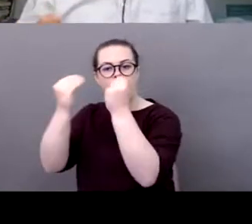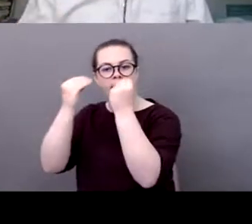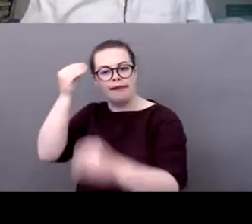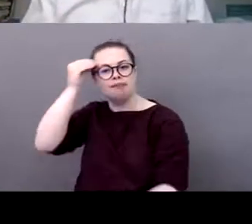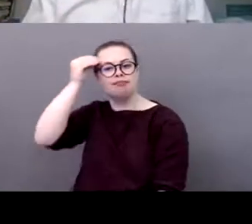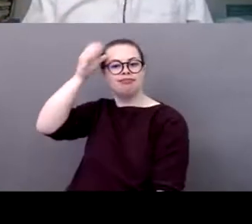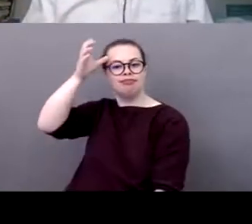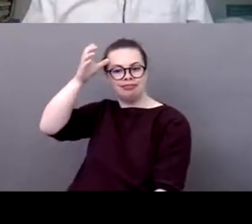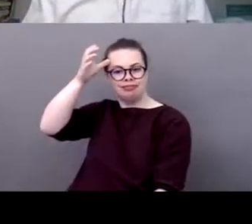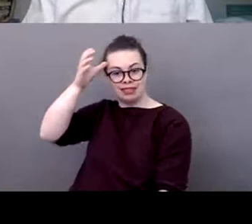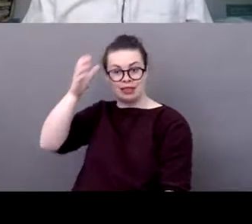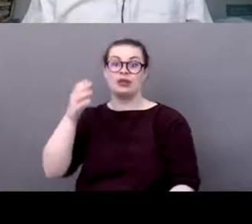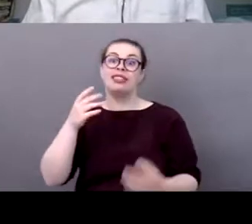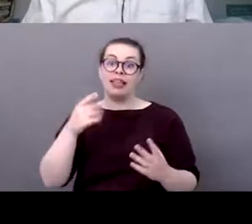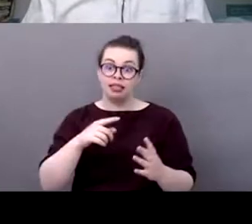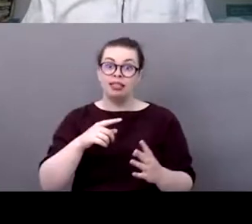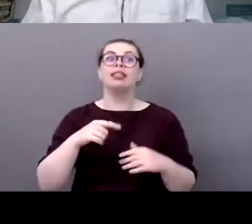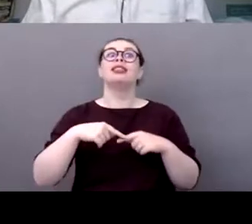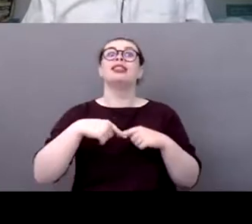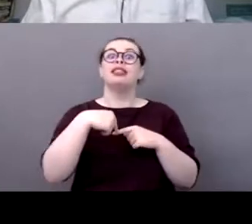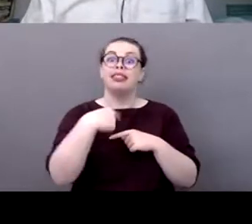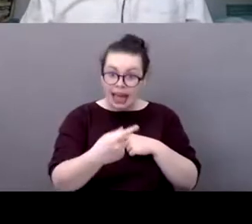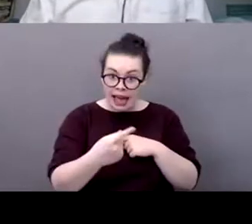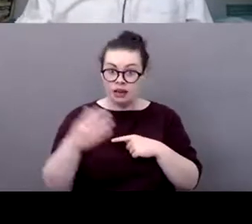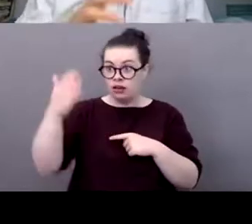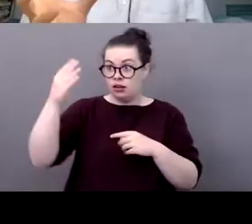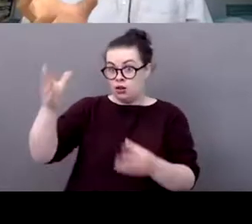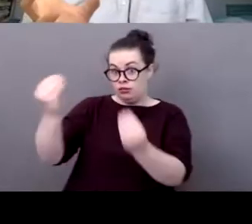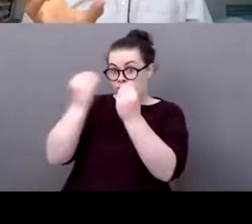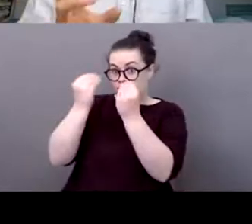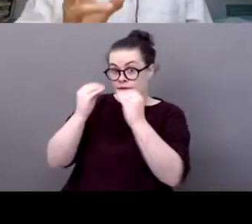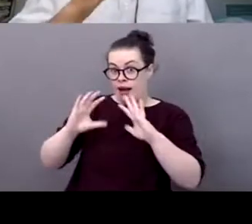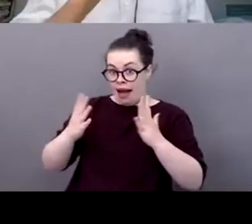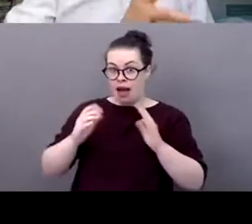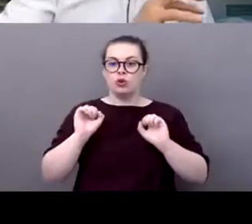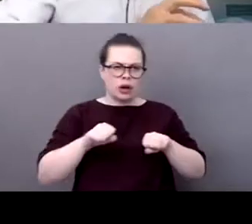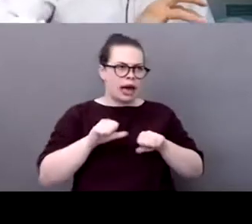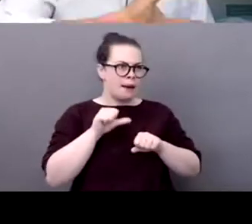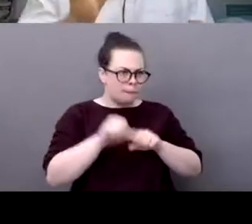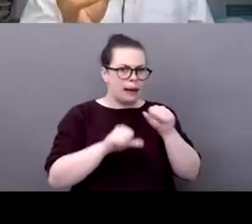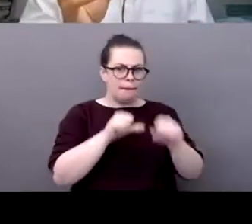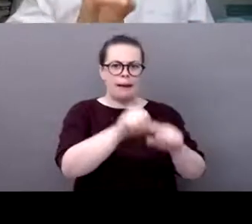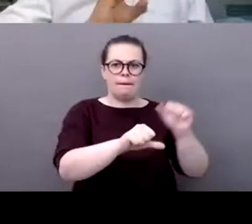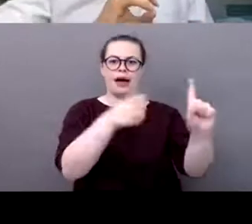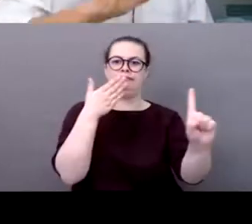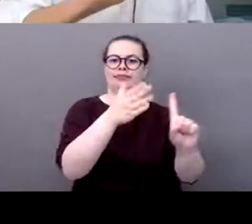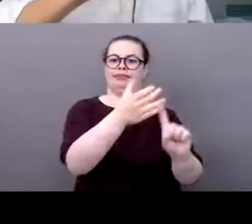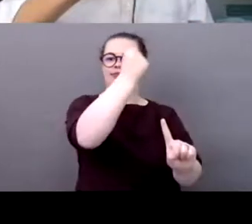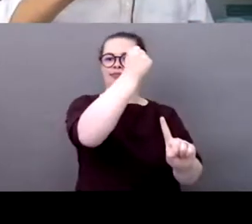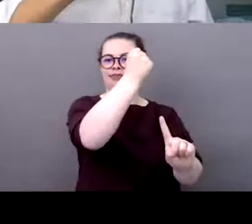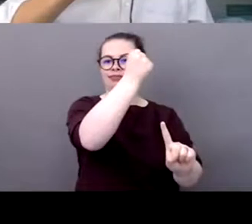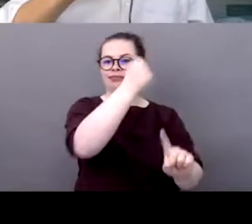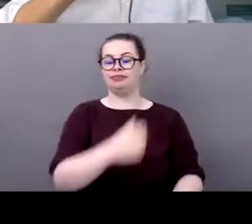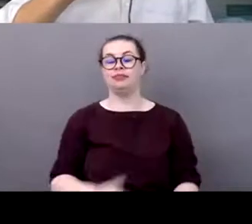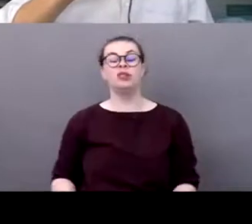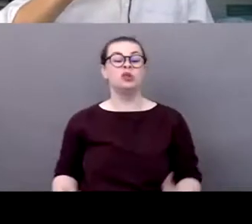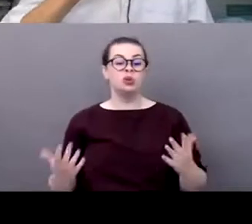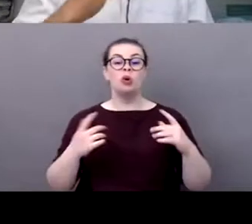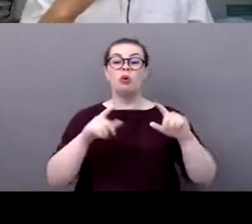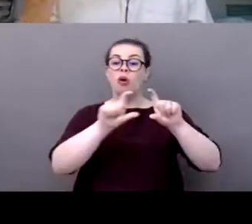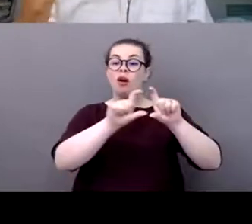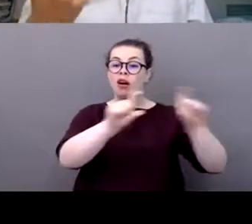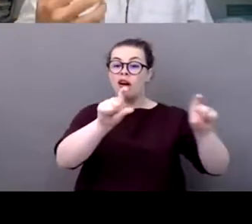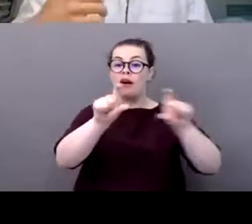put them in practice so basically i think those steps we find them in companies that change we find them in in